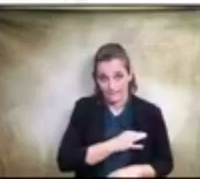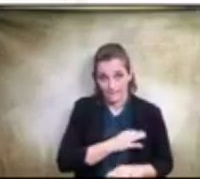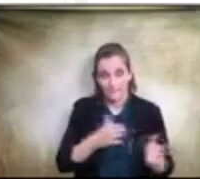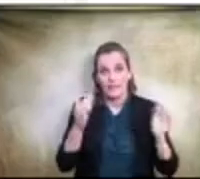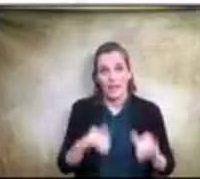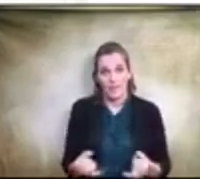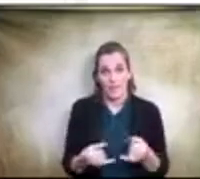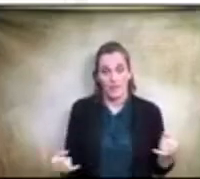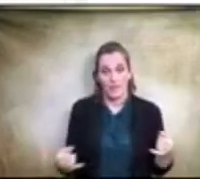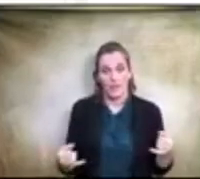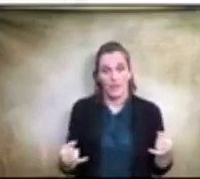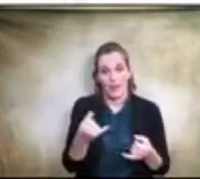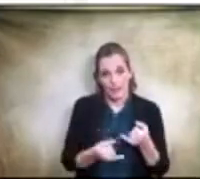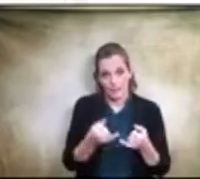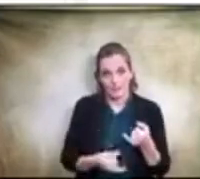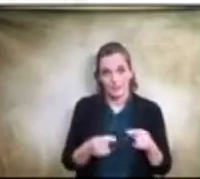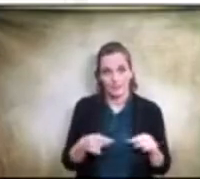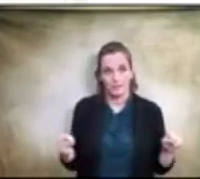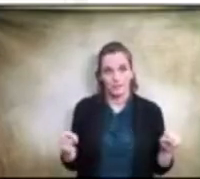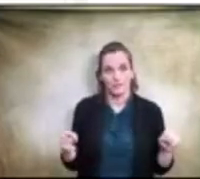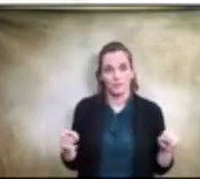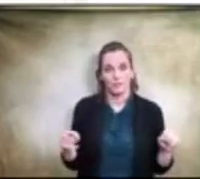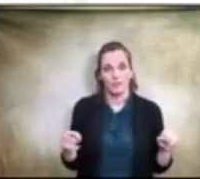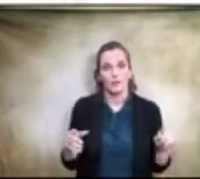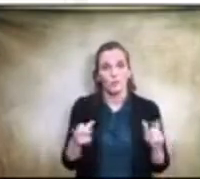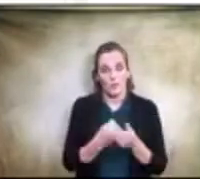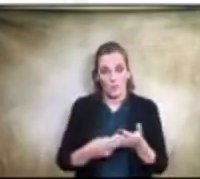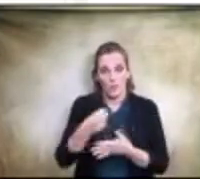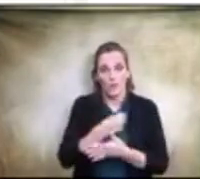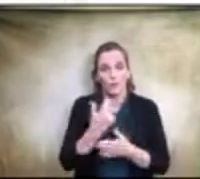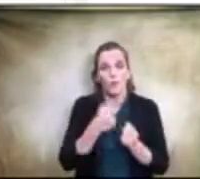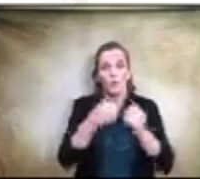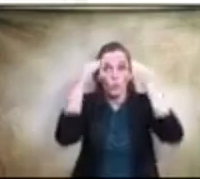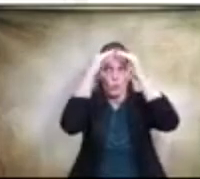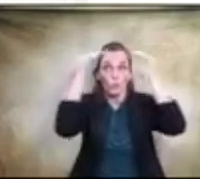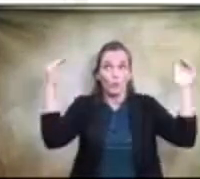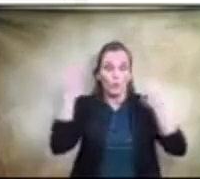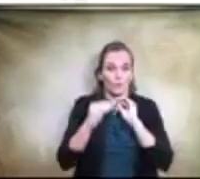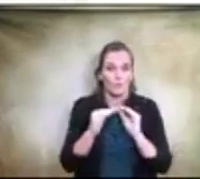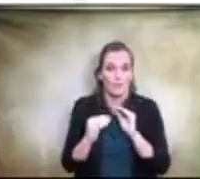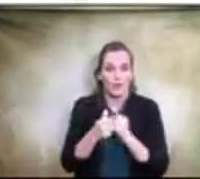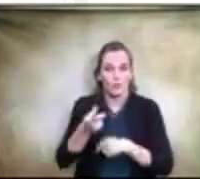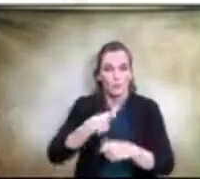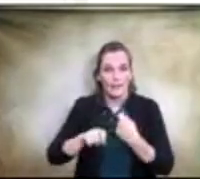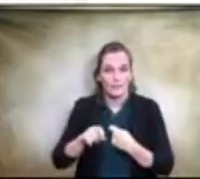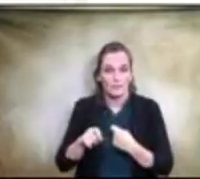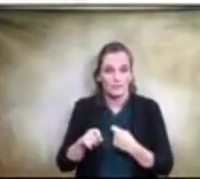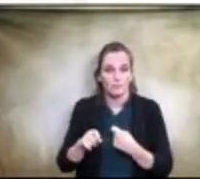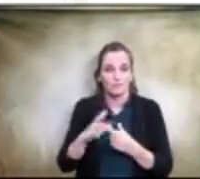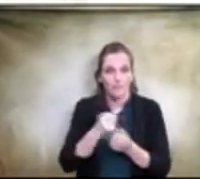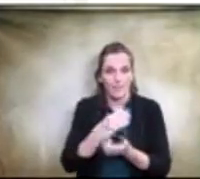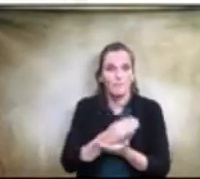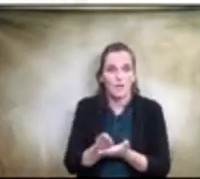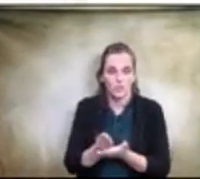with our priority list, we have roof repair and replacement. And the budget there listed at